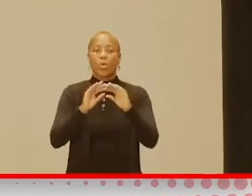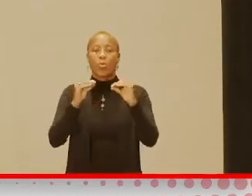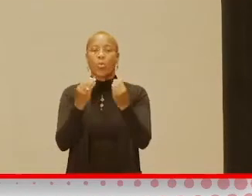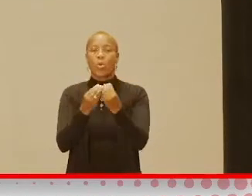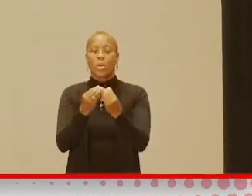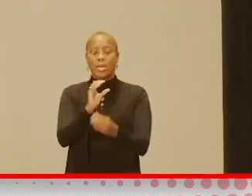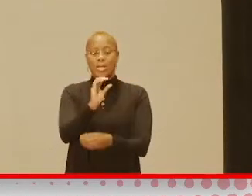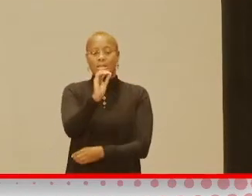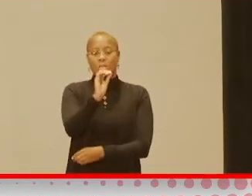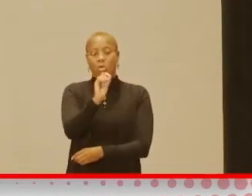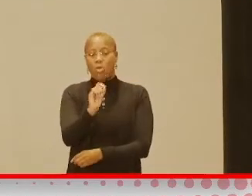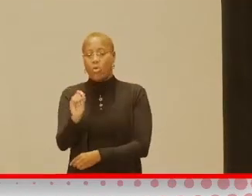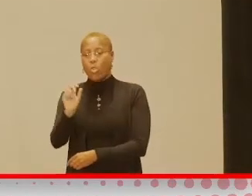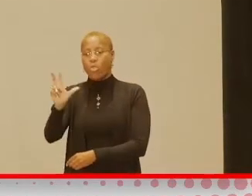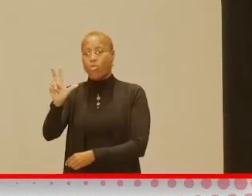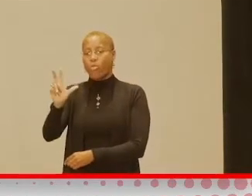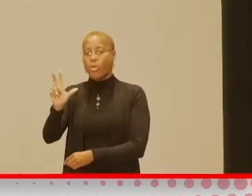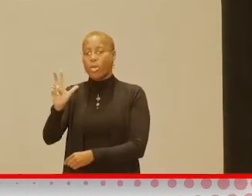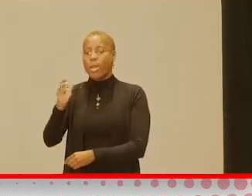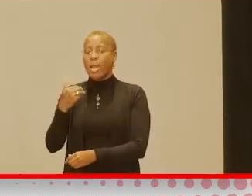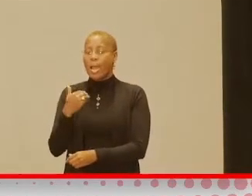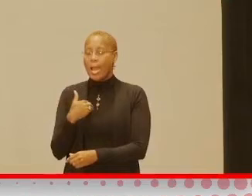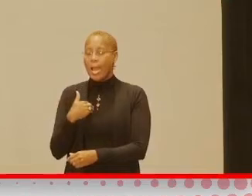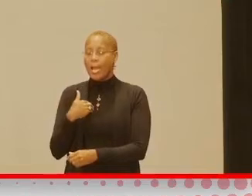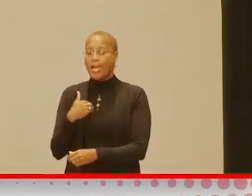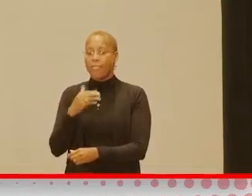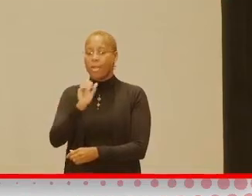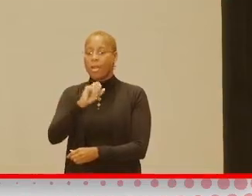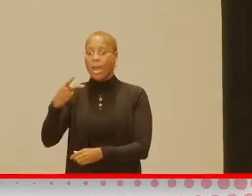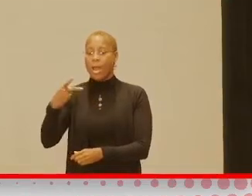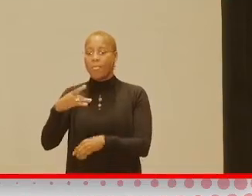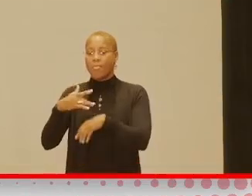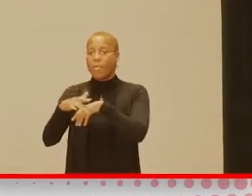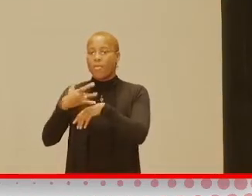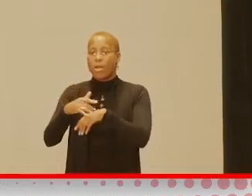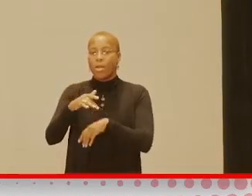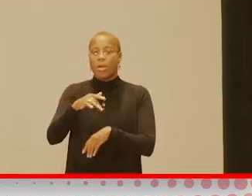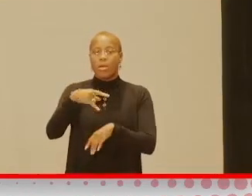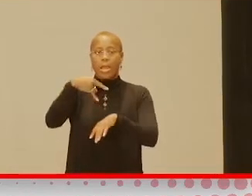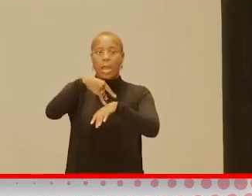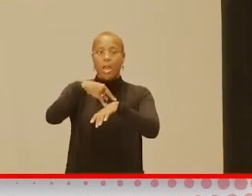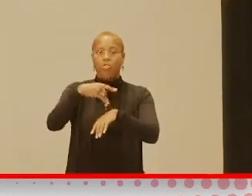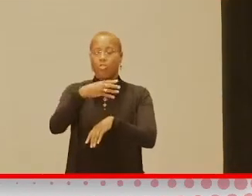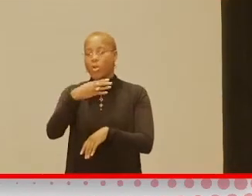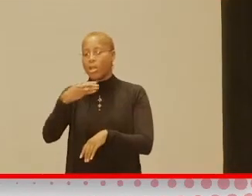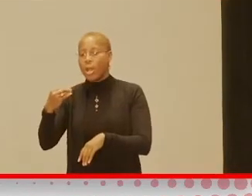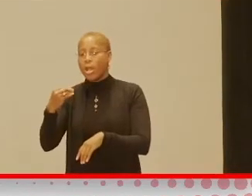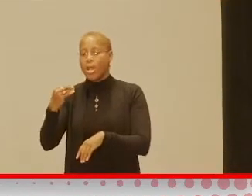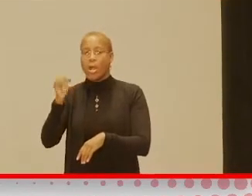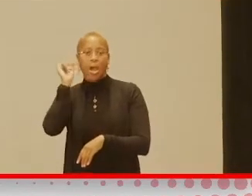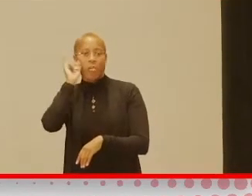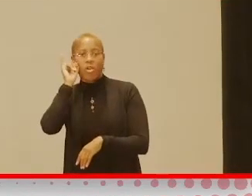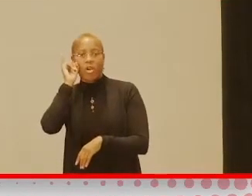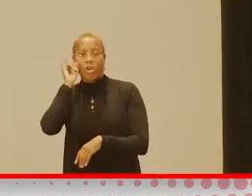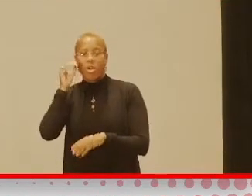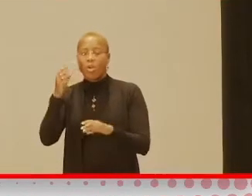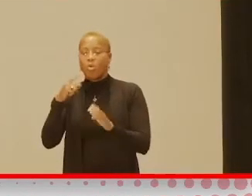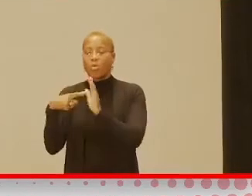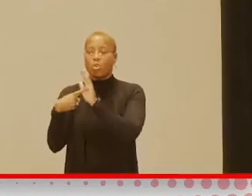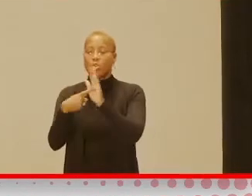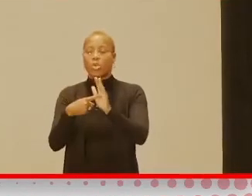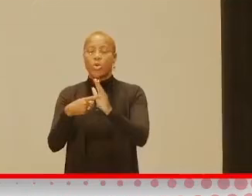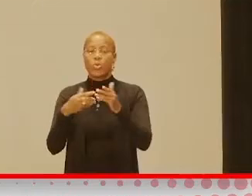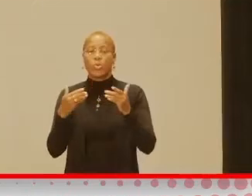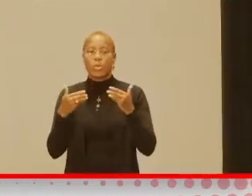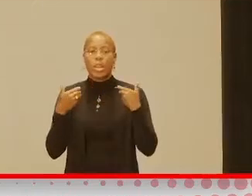has an app that's available both on Android and the iPhone. And it's called Let's Play. And I'm going show you a couple of the screenshots